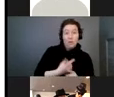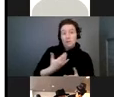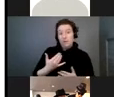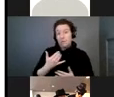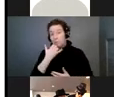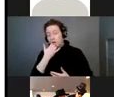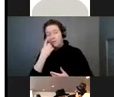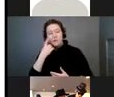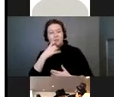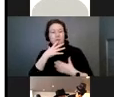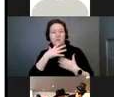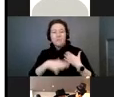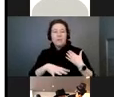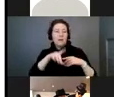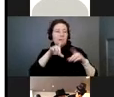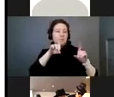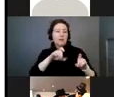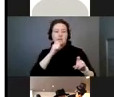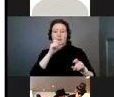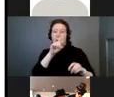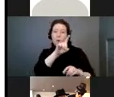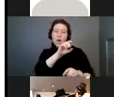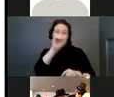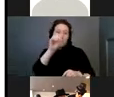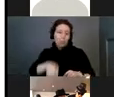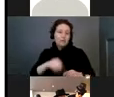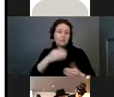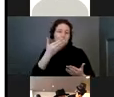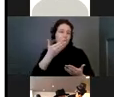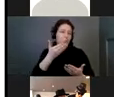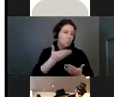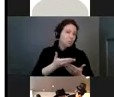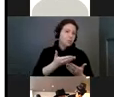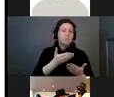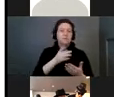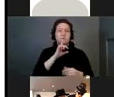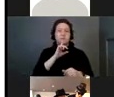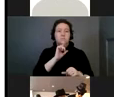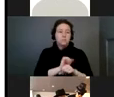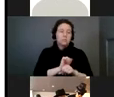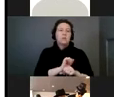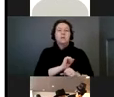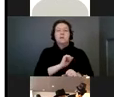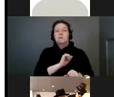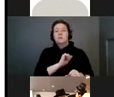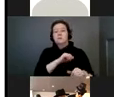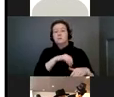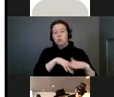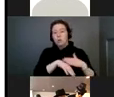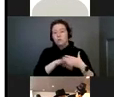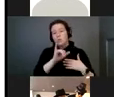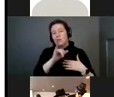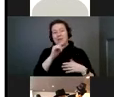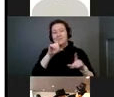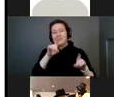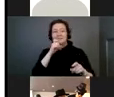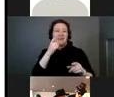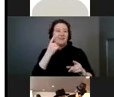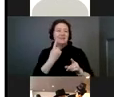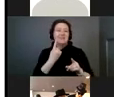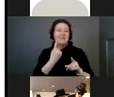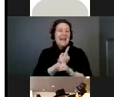not always show CMV at birth. So, at this point, the test isn't accurate enough